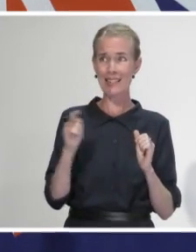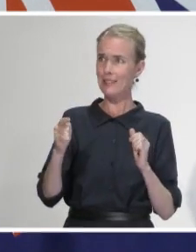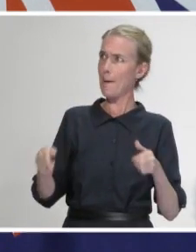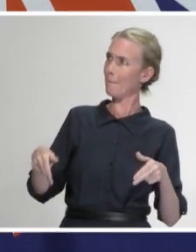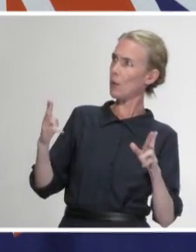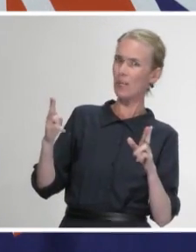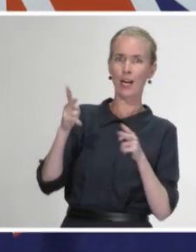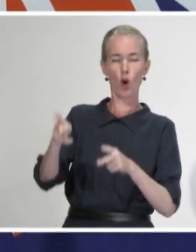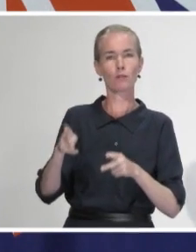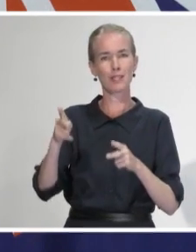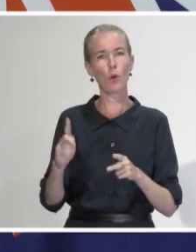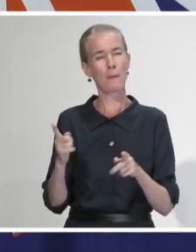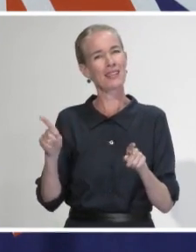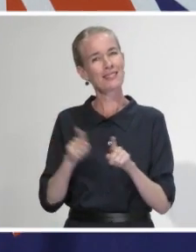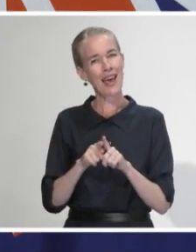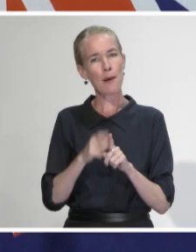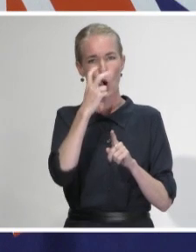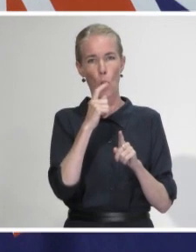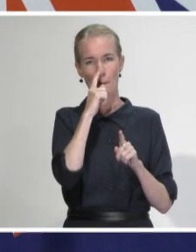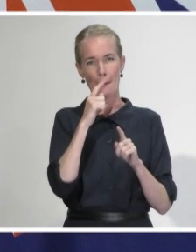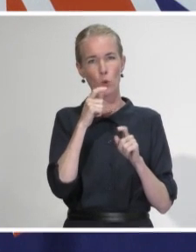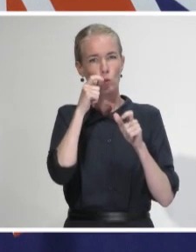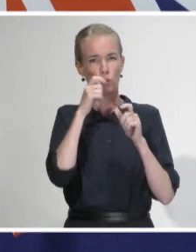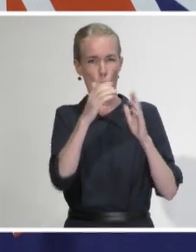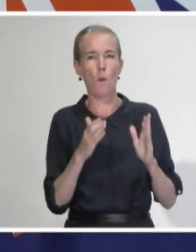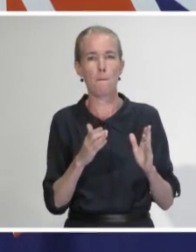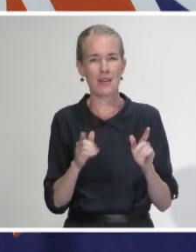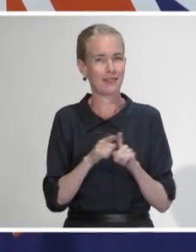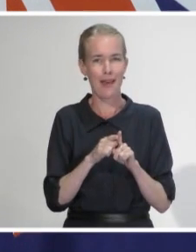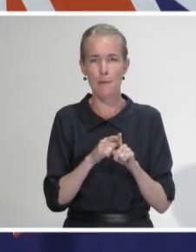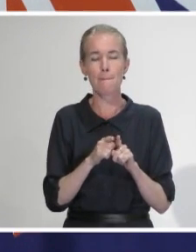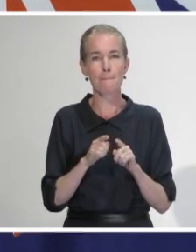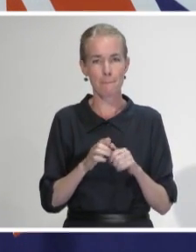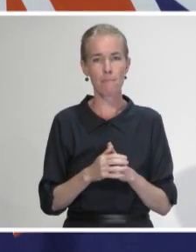is the care and support they were receiving when they were at Rosewood.